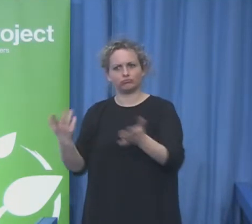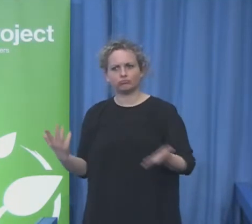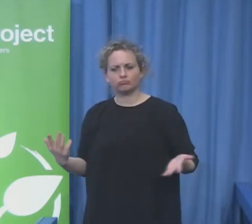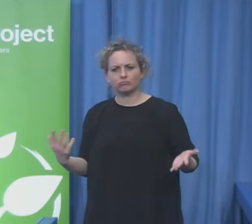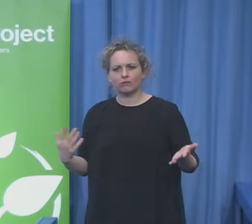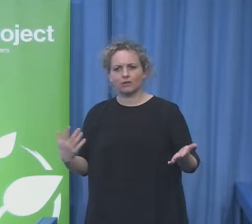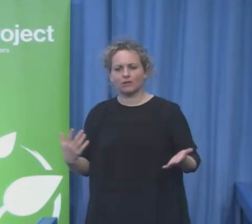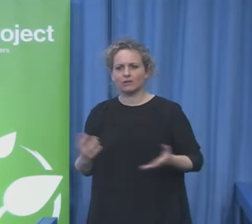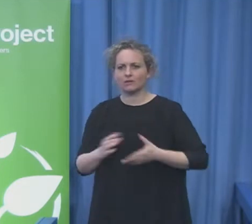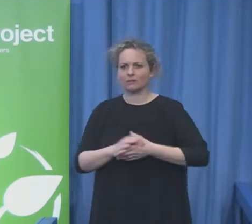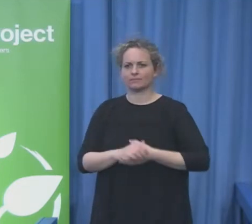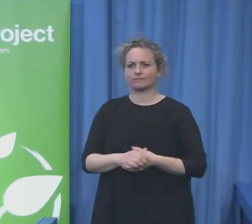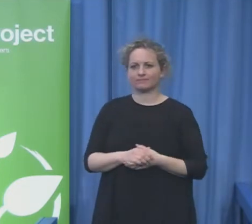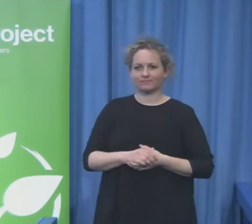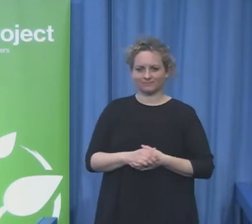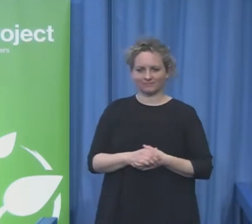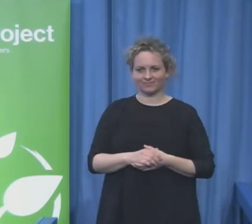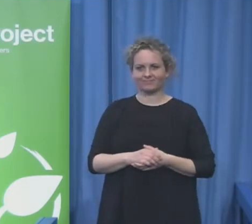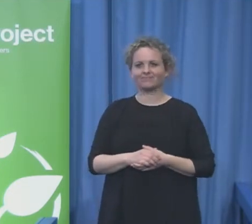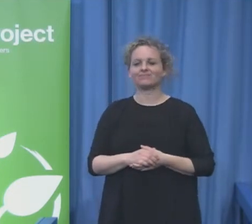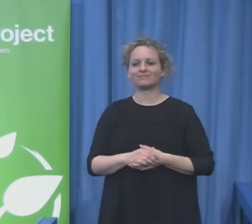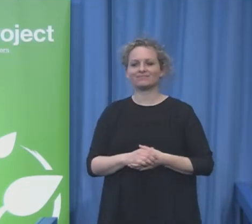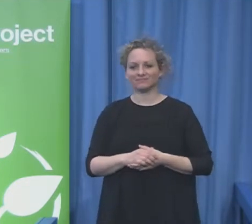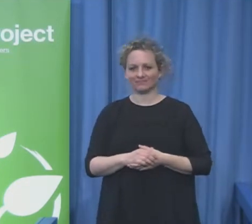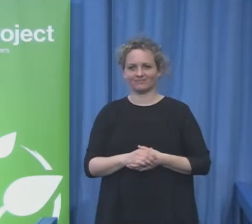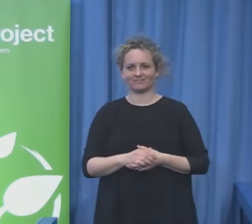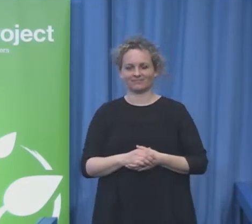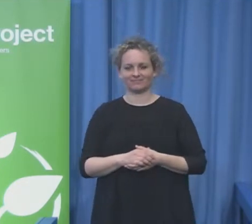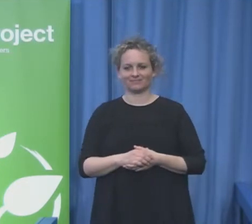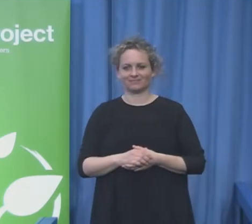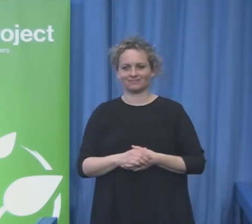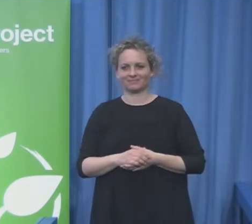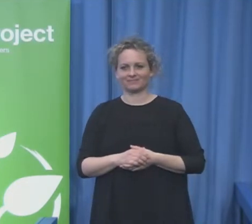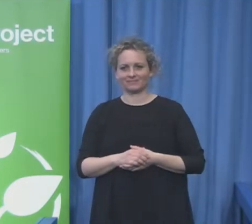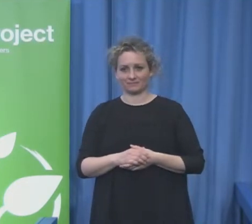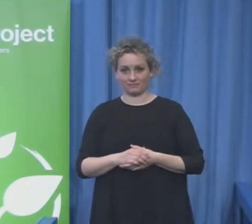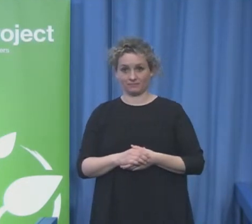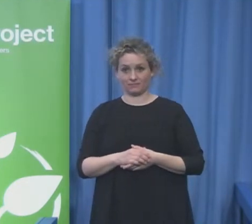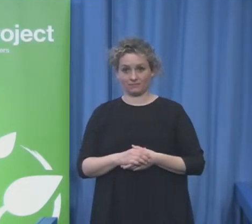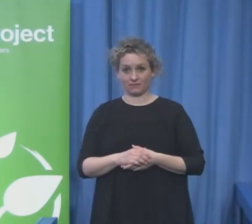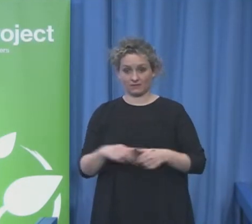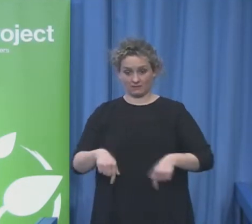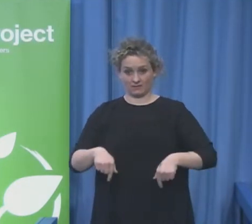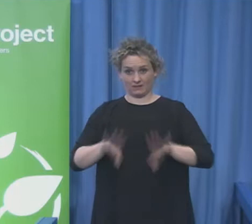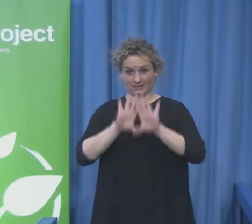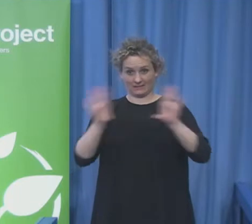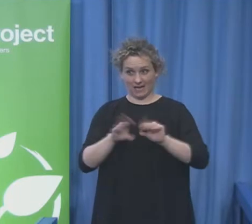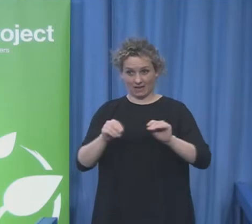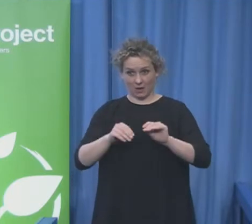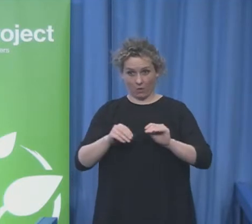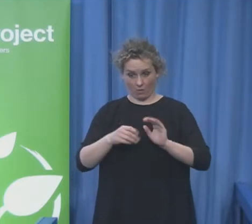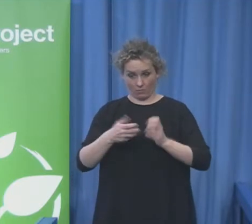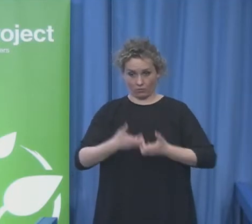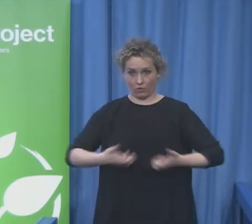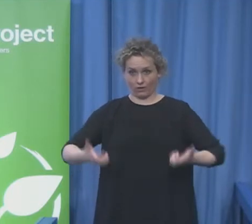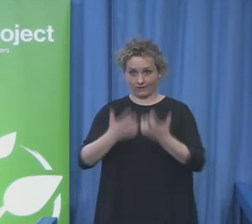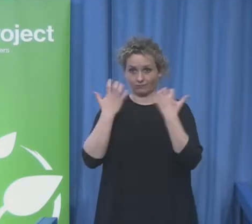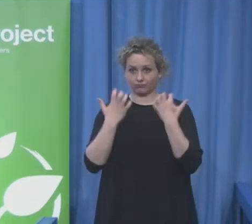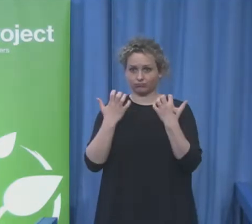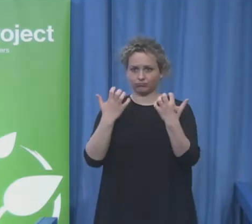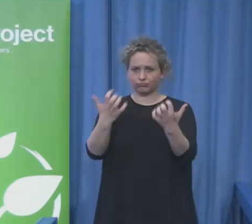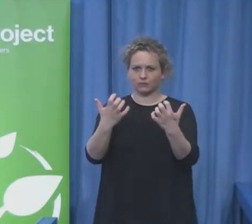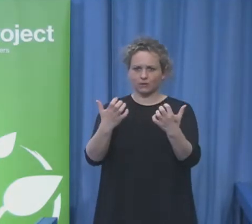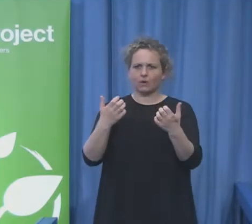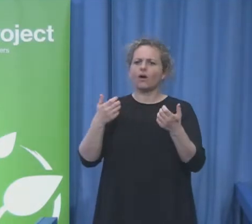We're talking a lot at Zero Project about how to educate and change, you know, the rest of society.